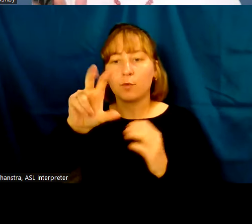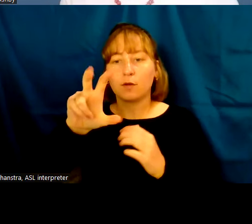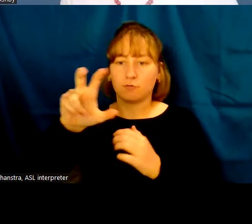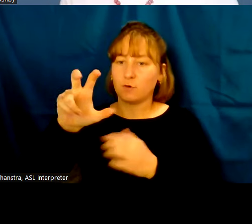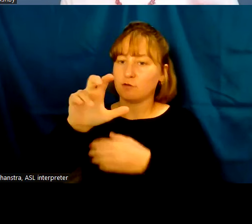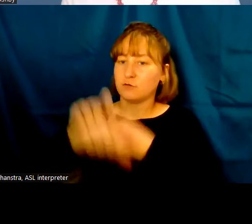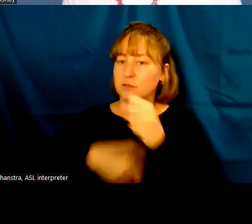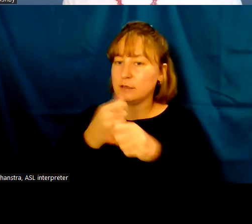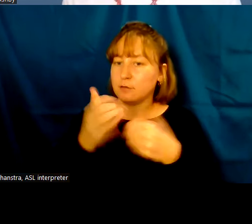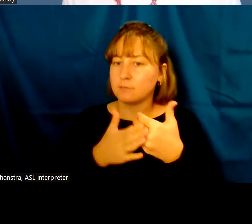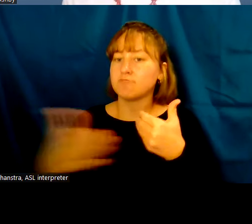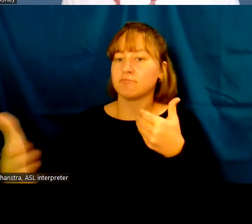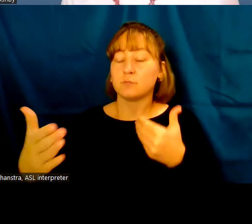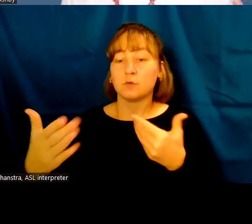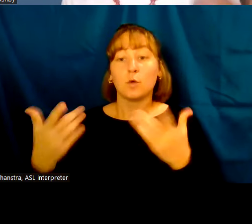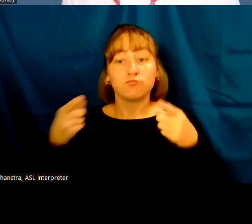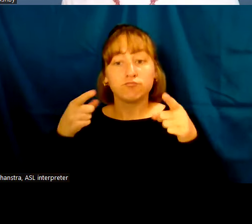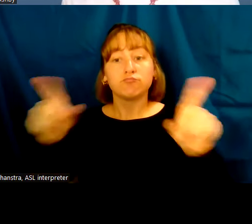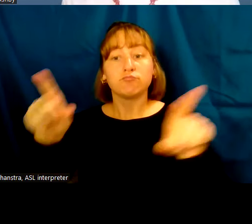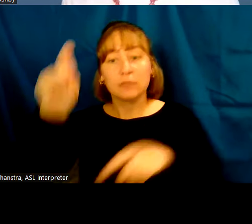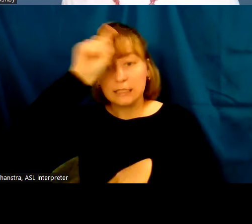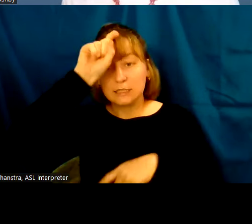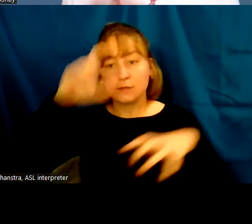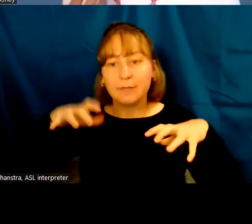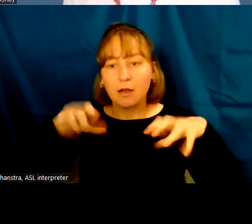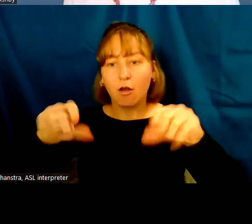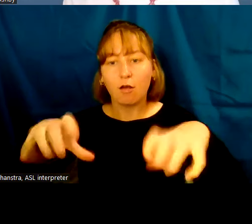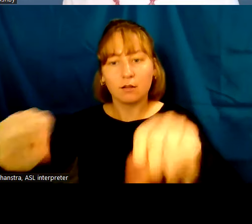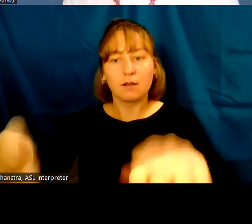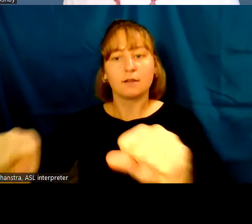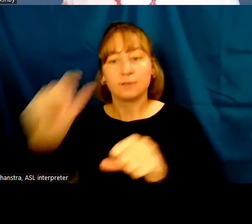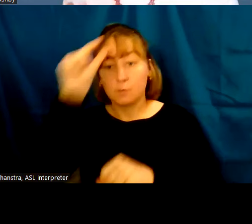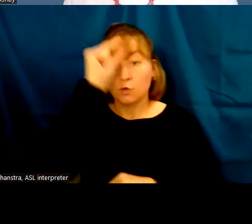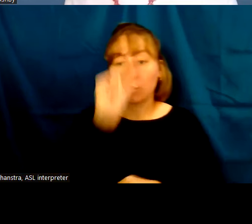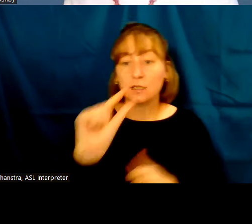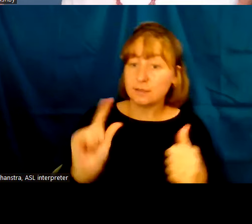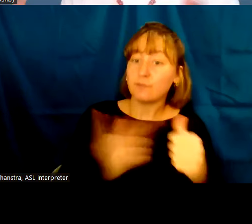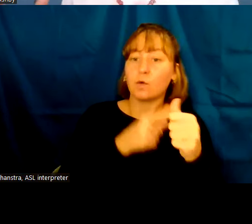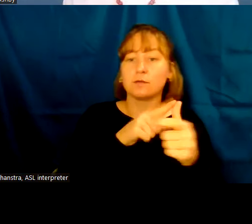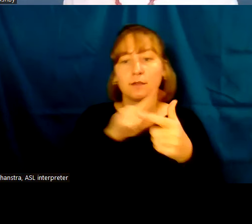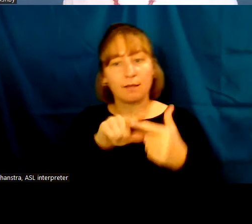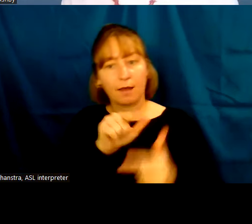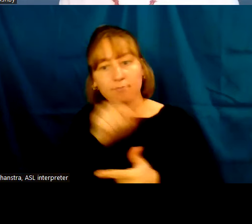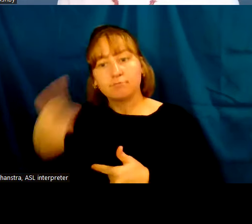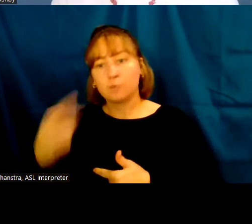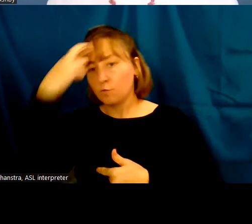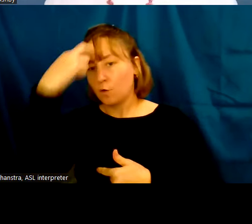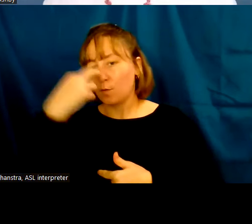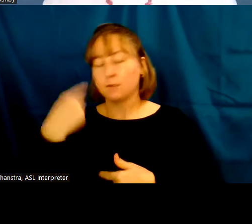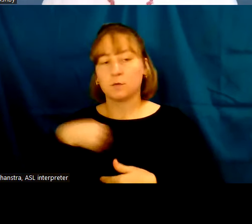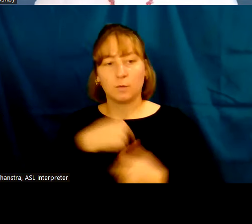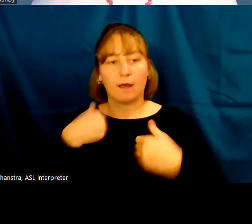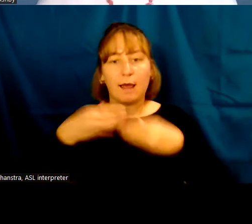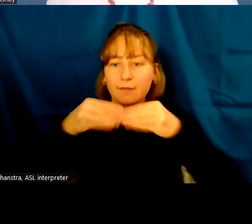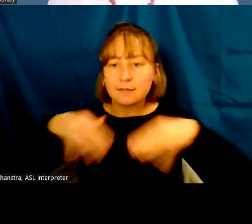all the while that Egypt is being colonized first by Greeks and then by Romans, we have this Kingdom of Meroe